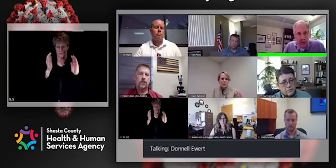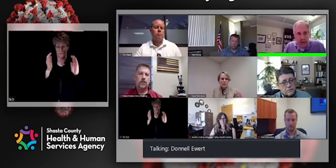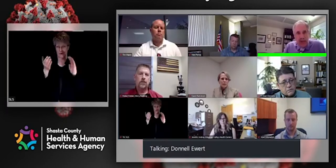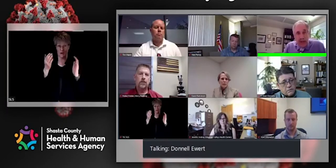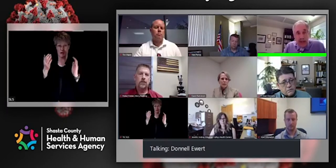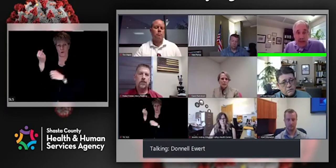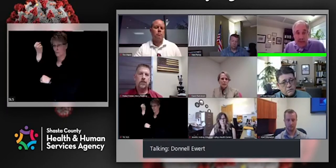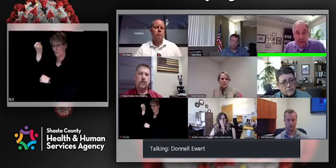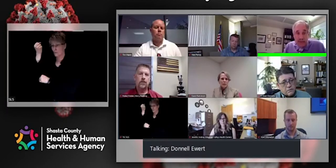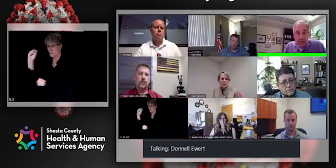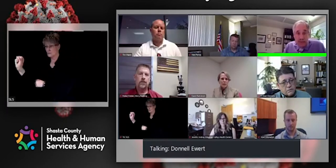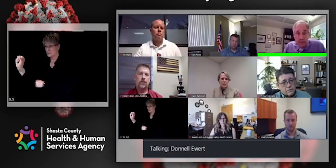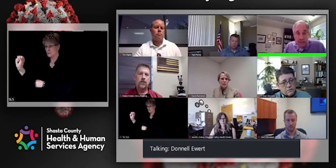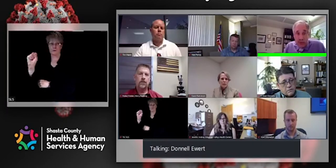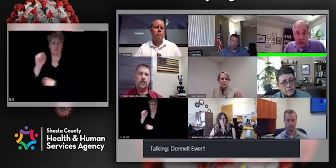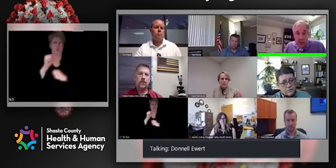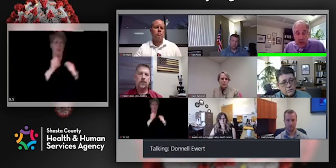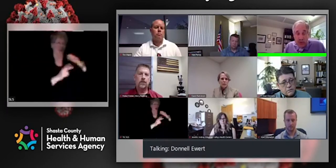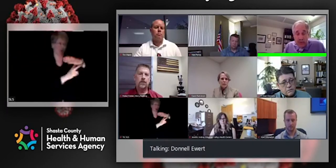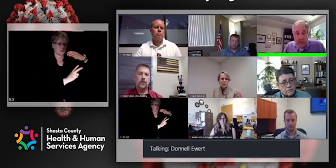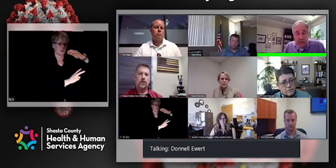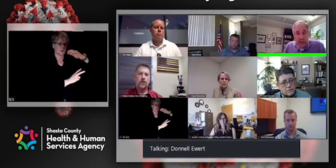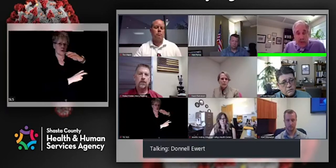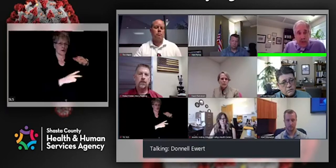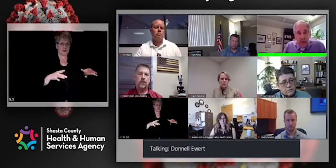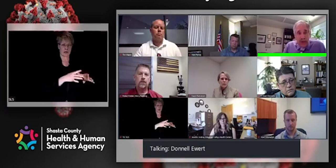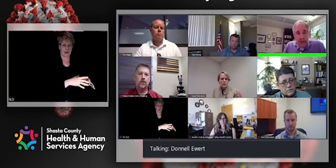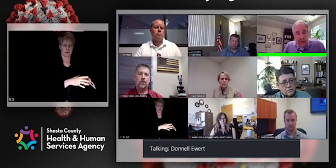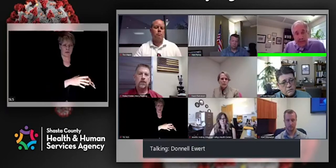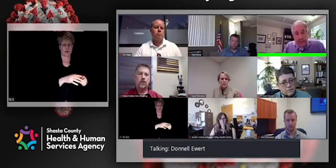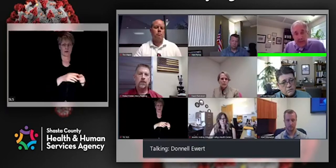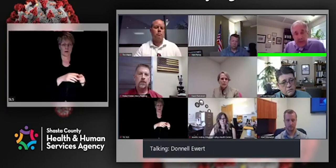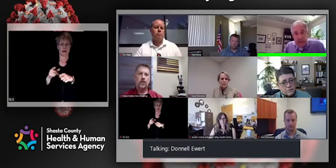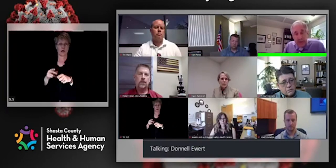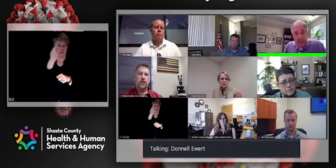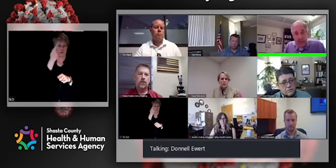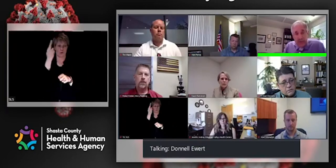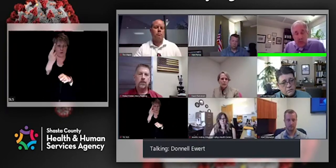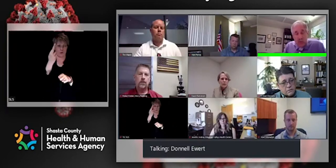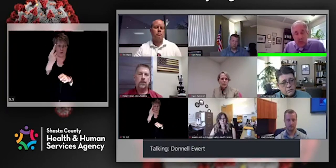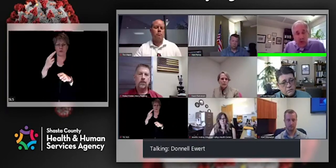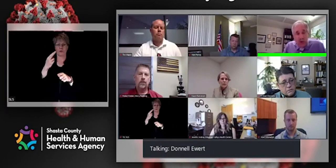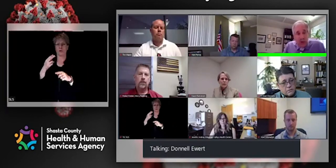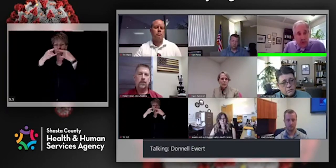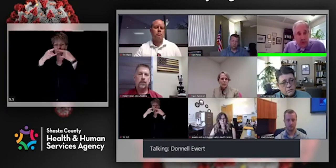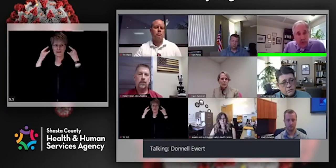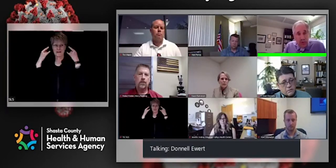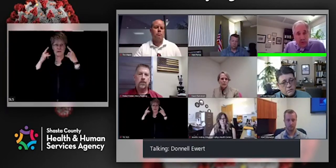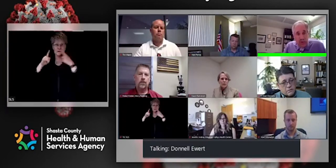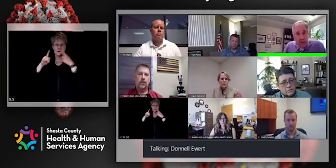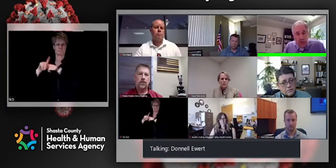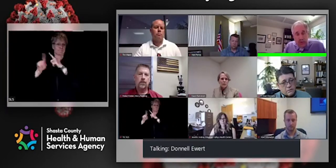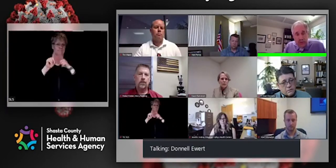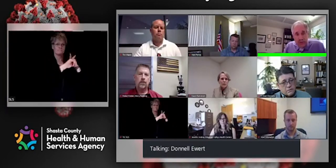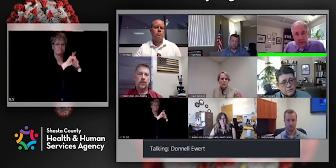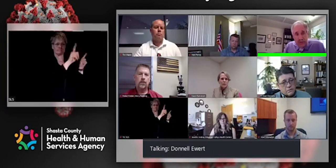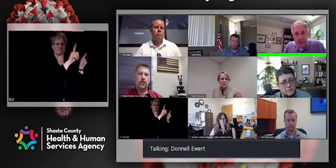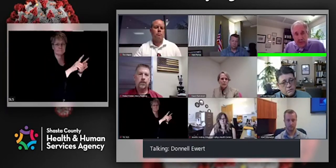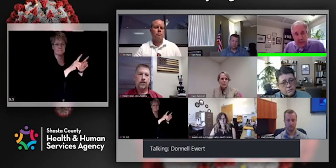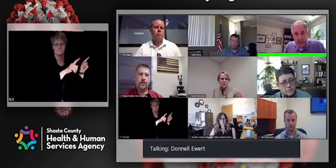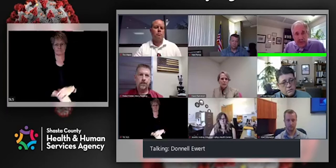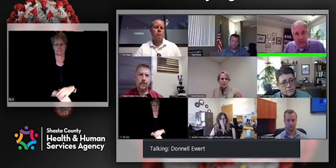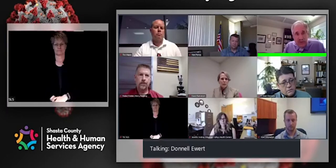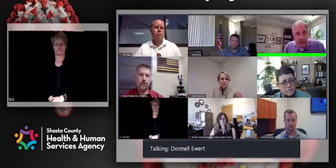bridge and the cottonwood rodeo. Um, so that's definitely one issue, both, you know, worship